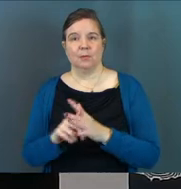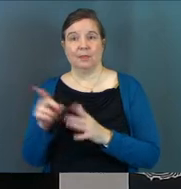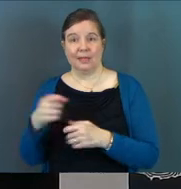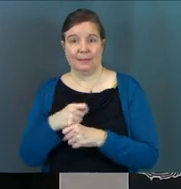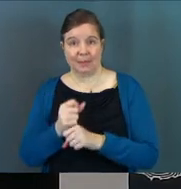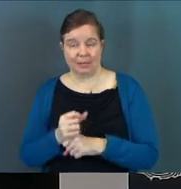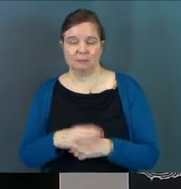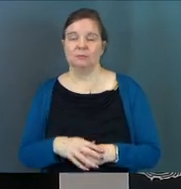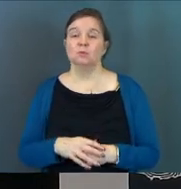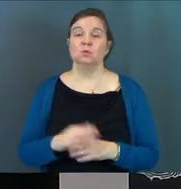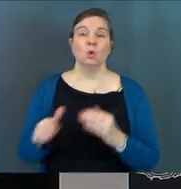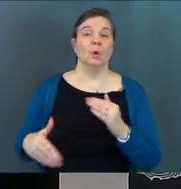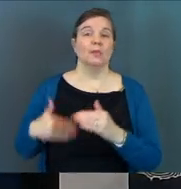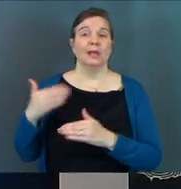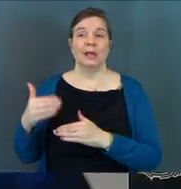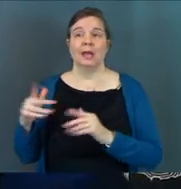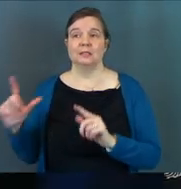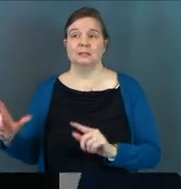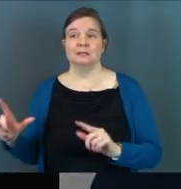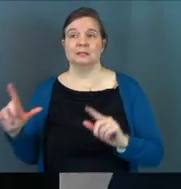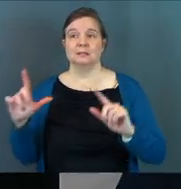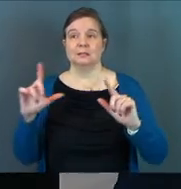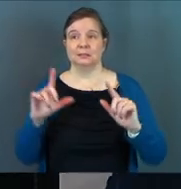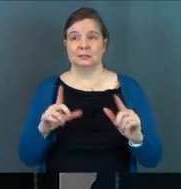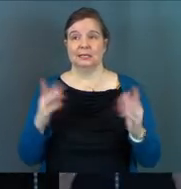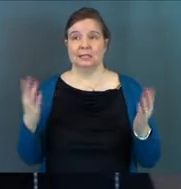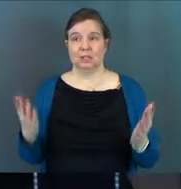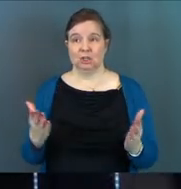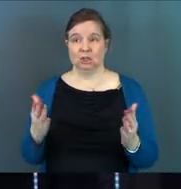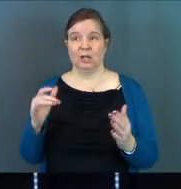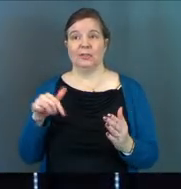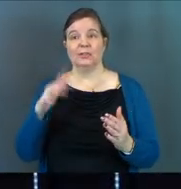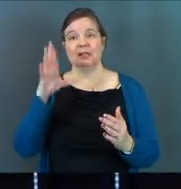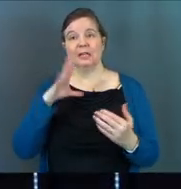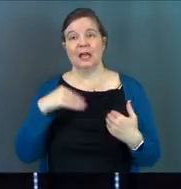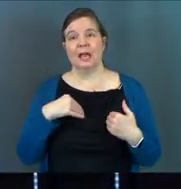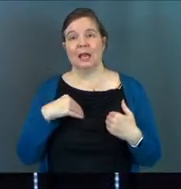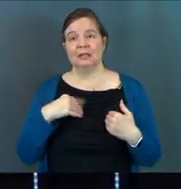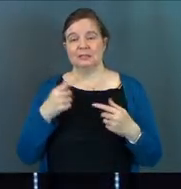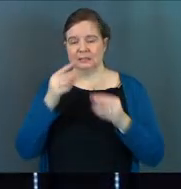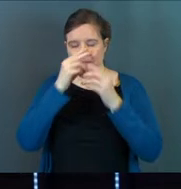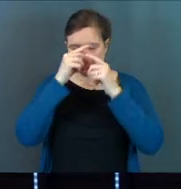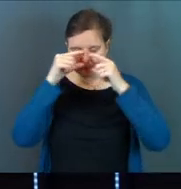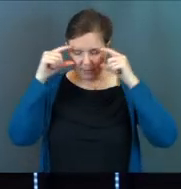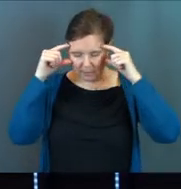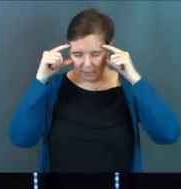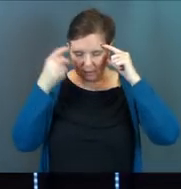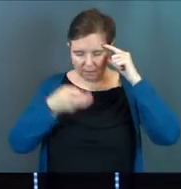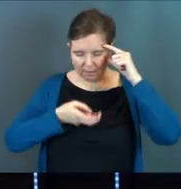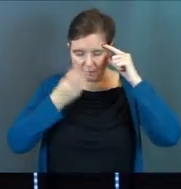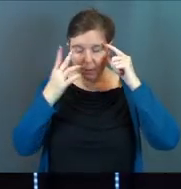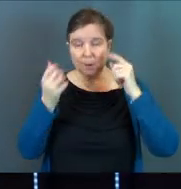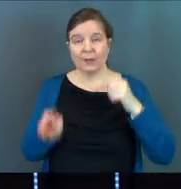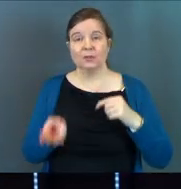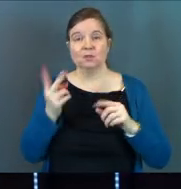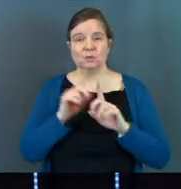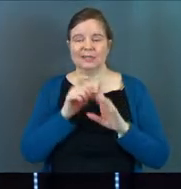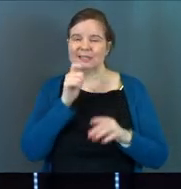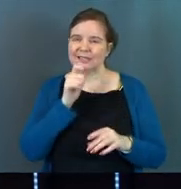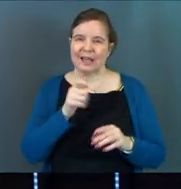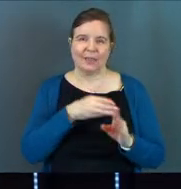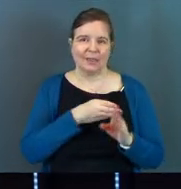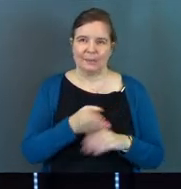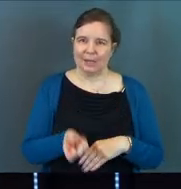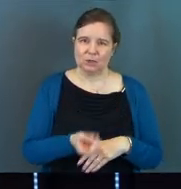that he made. So the very next appearance then is right here. And this guy's got the blindfold on because these two disciples, now they're not